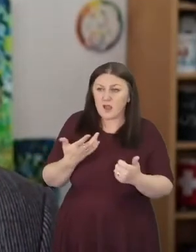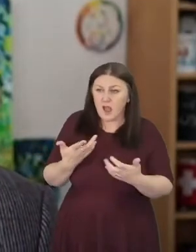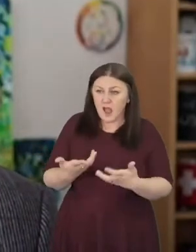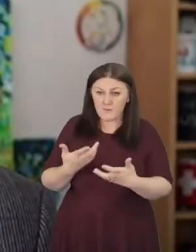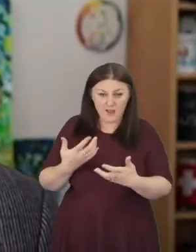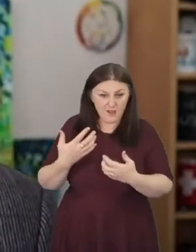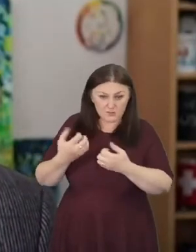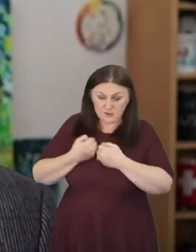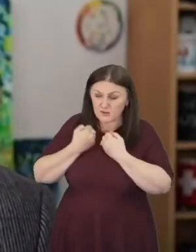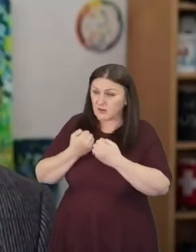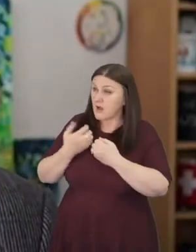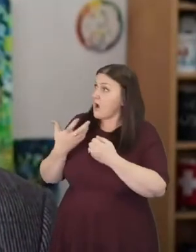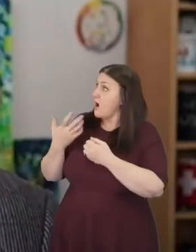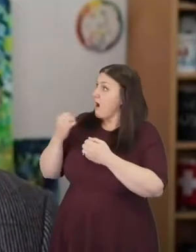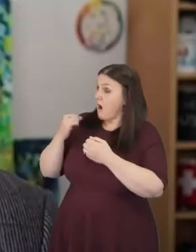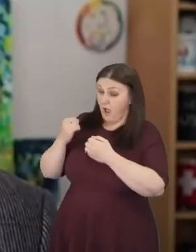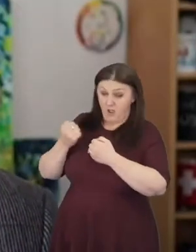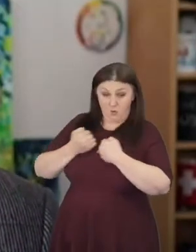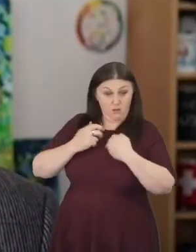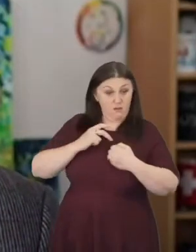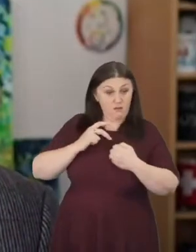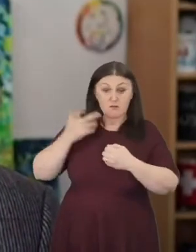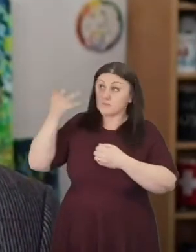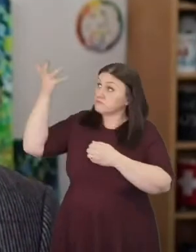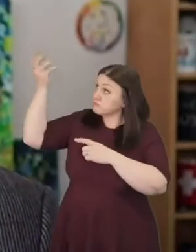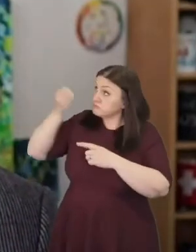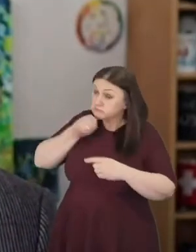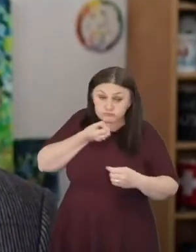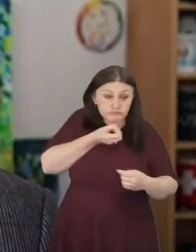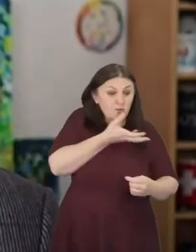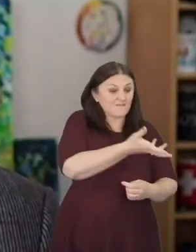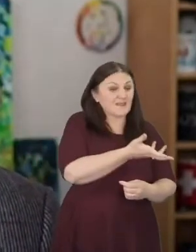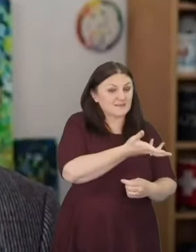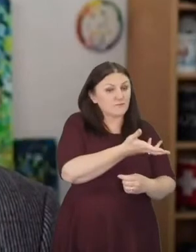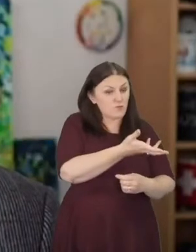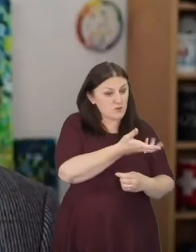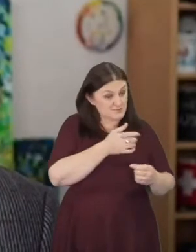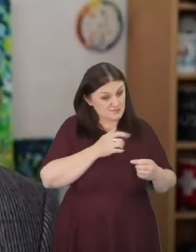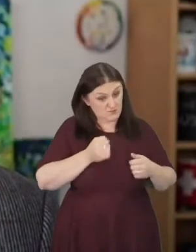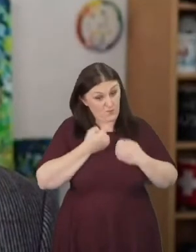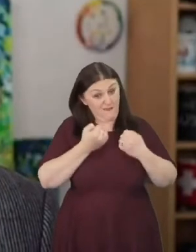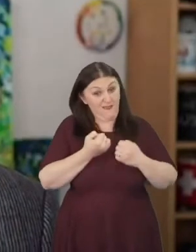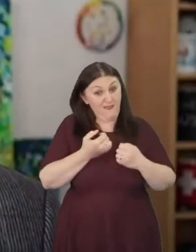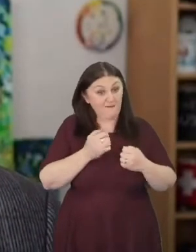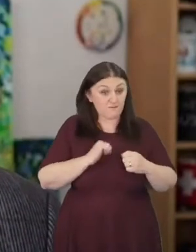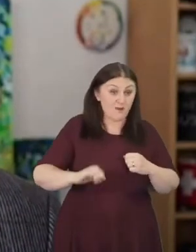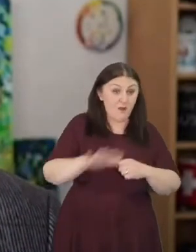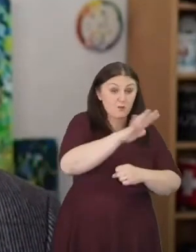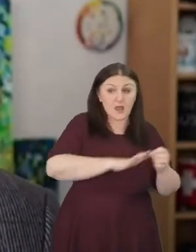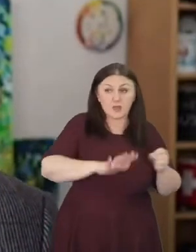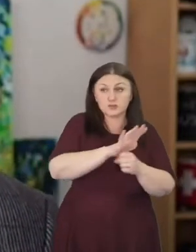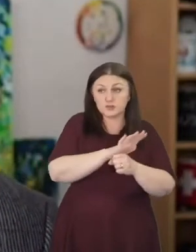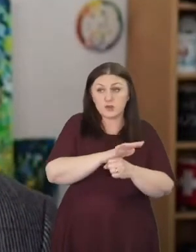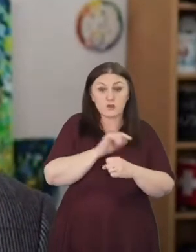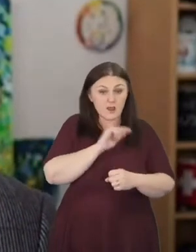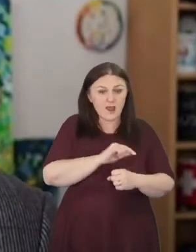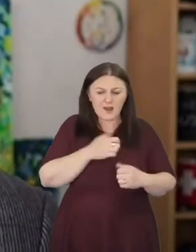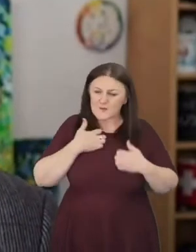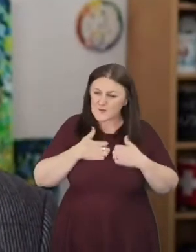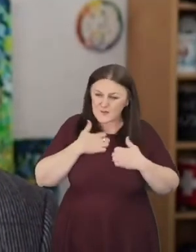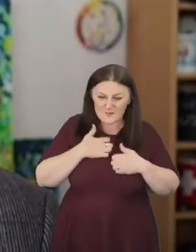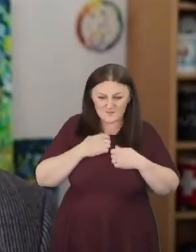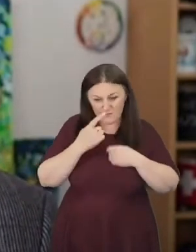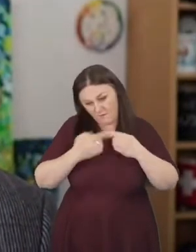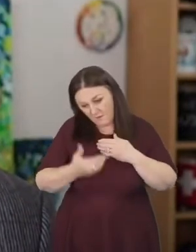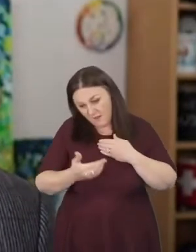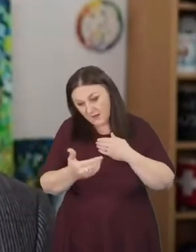nation. And I think and I still believe that a renewal is coming to the Baptist family and I just can't wait to see that happen.